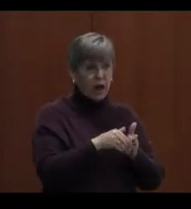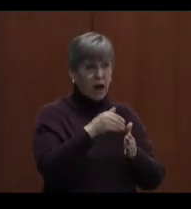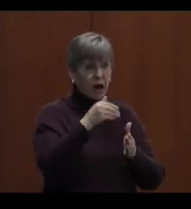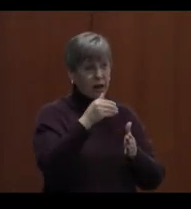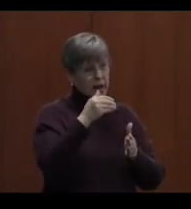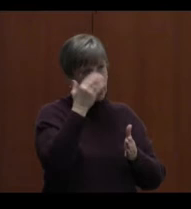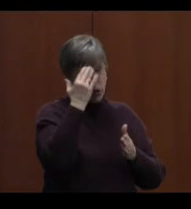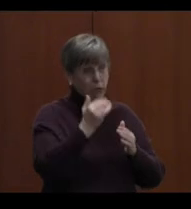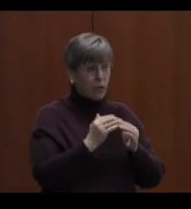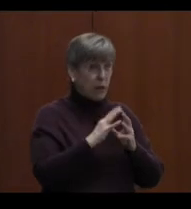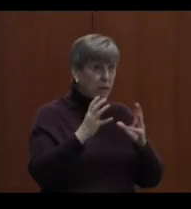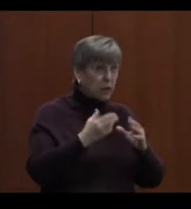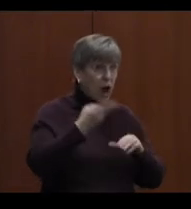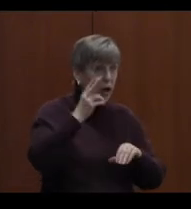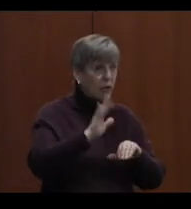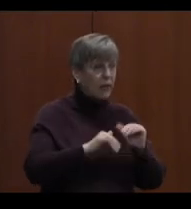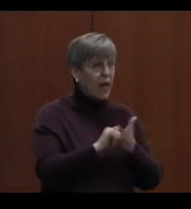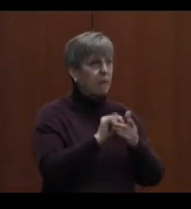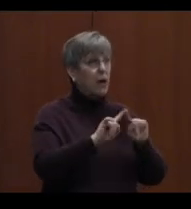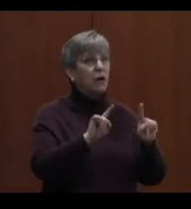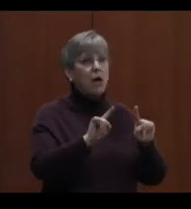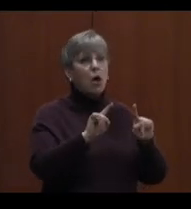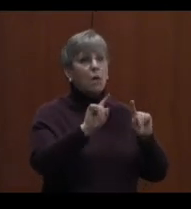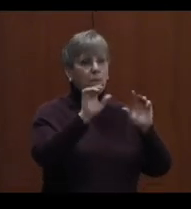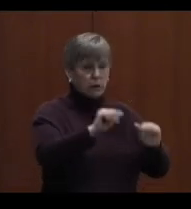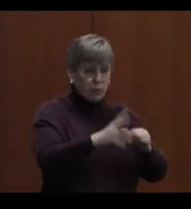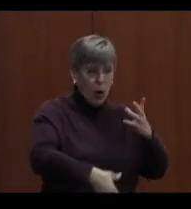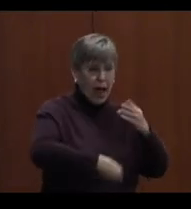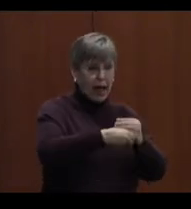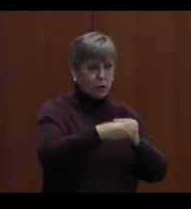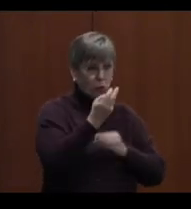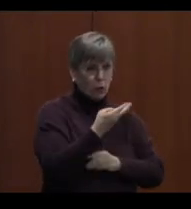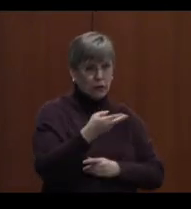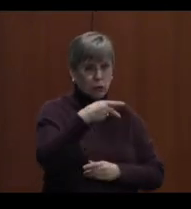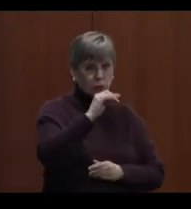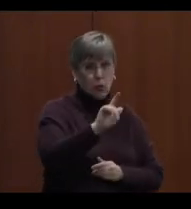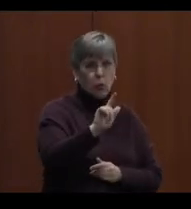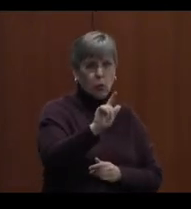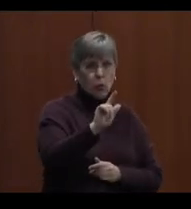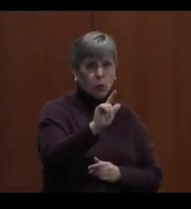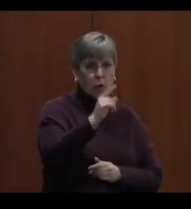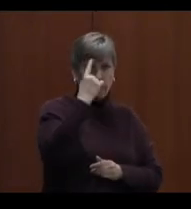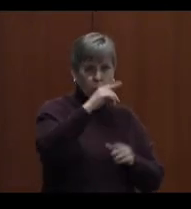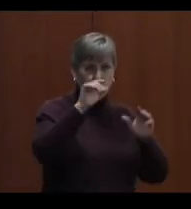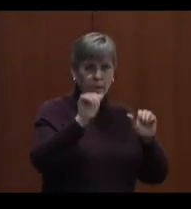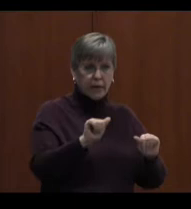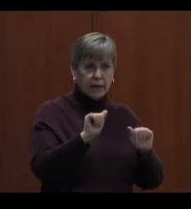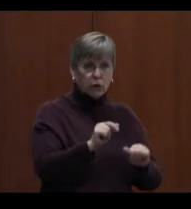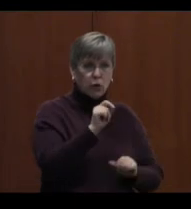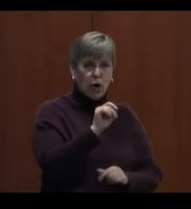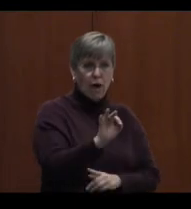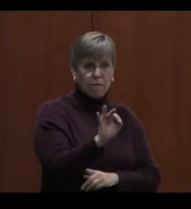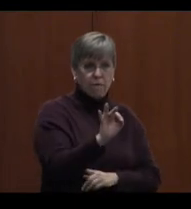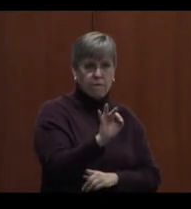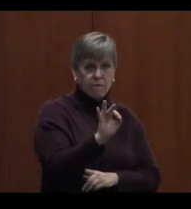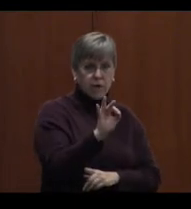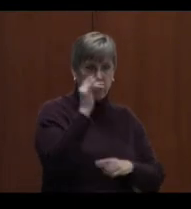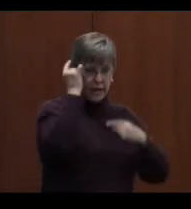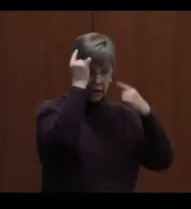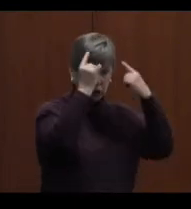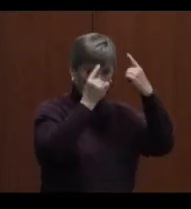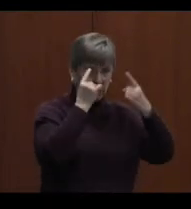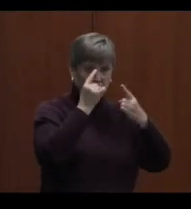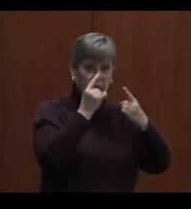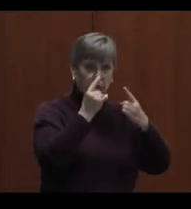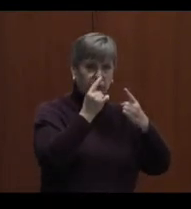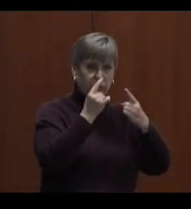as a potential add to our resource pool for the potential of considering additional raises